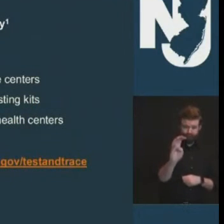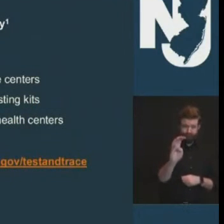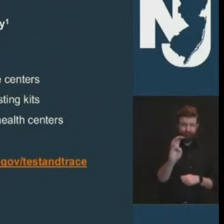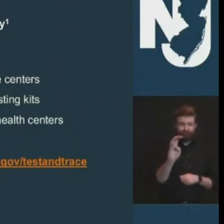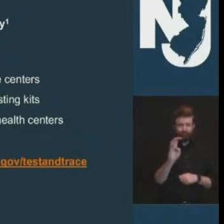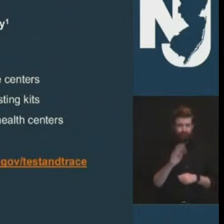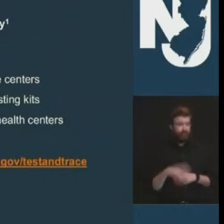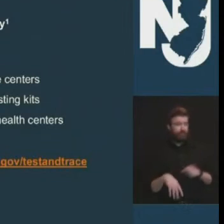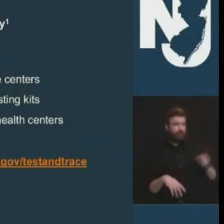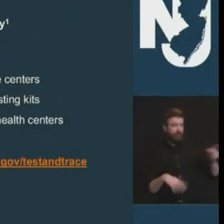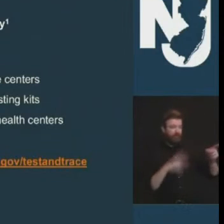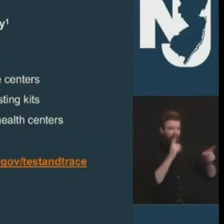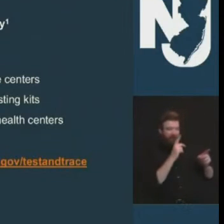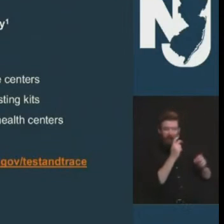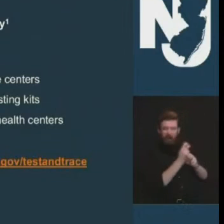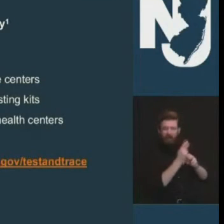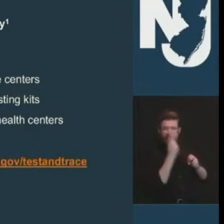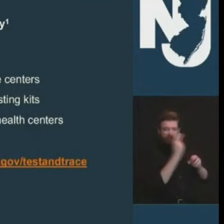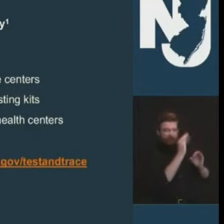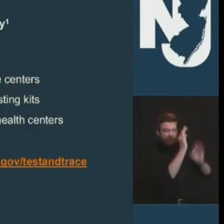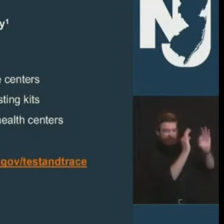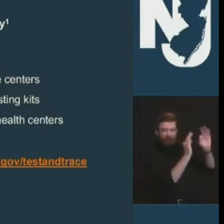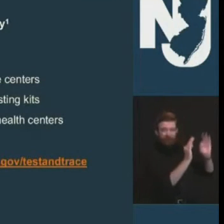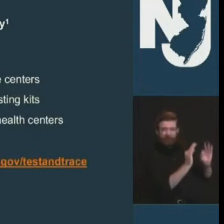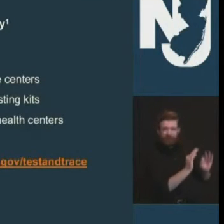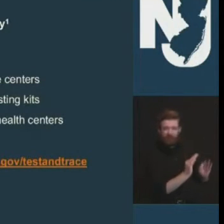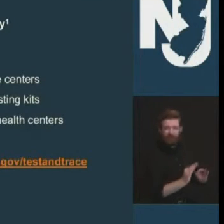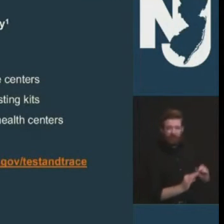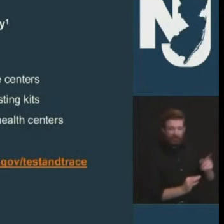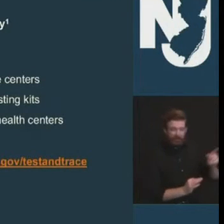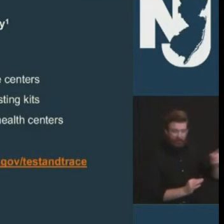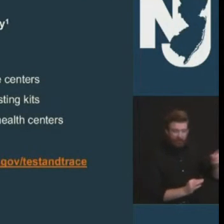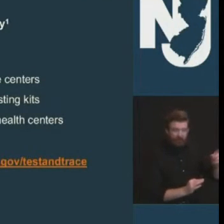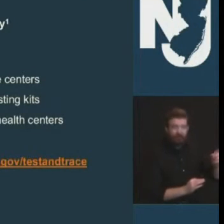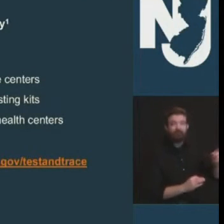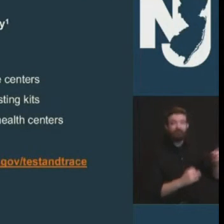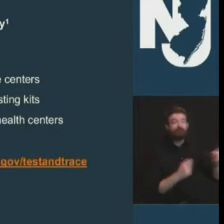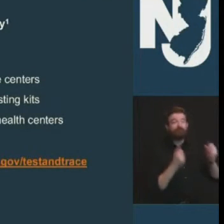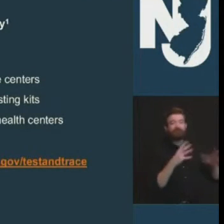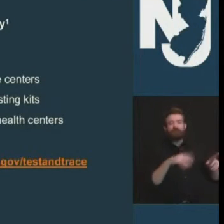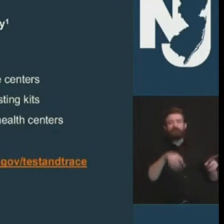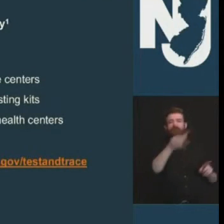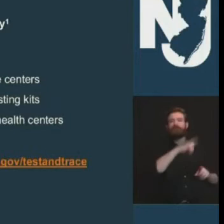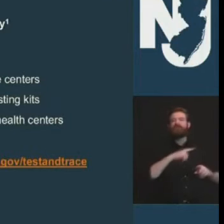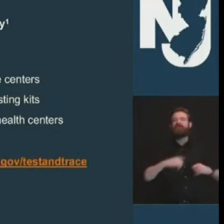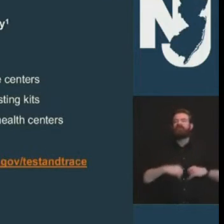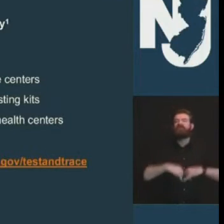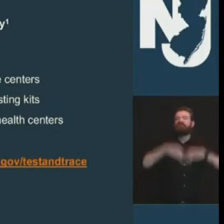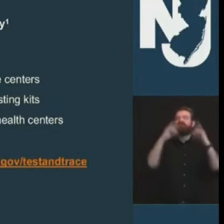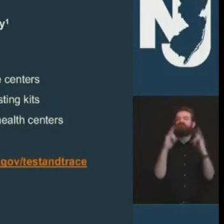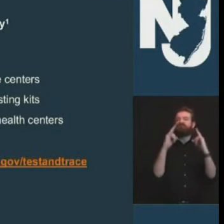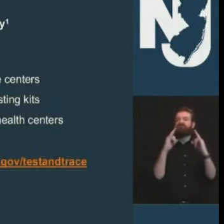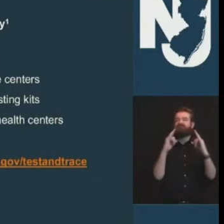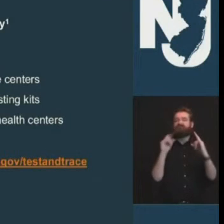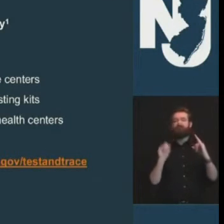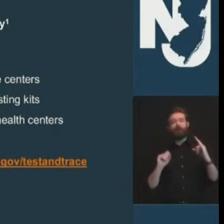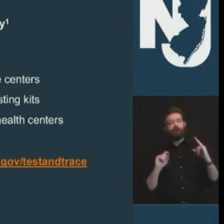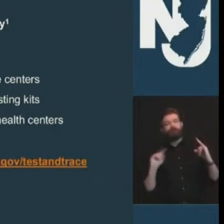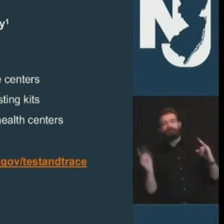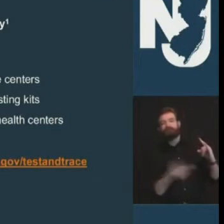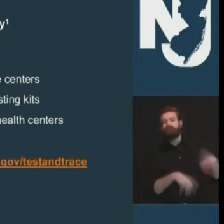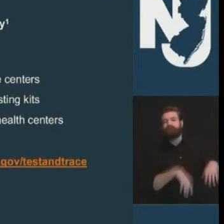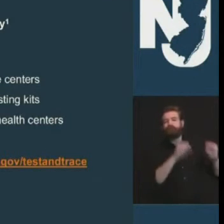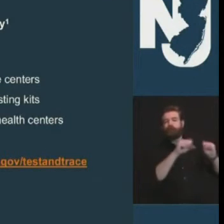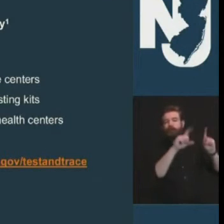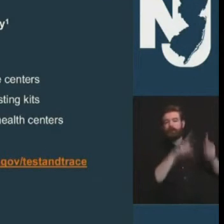all but our mobile pop-up testing sites you can locate a testing site near you including participating pharmacies health